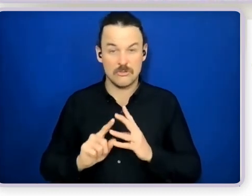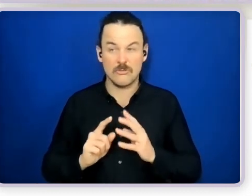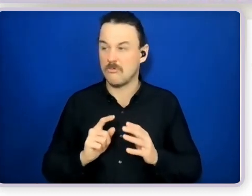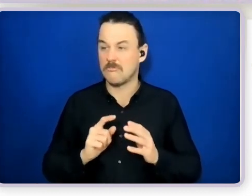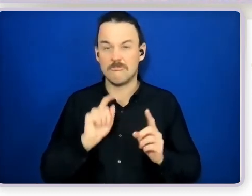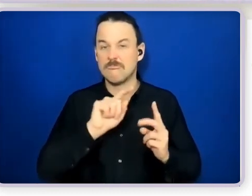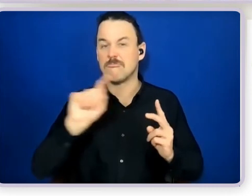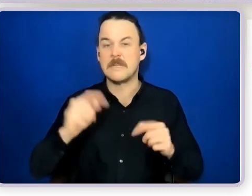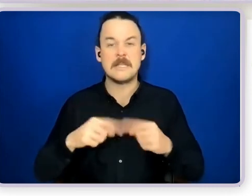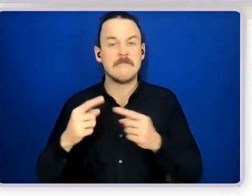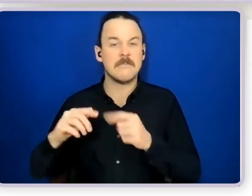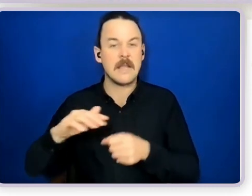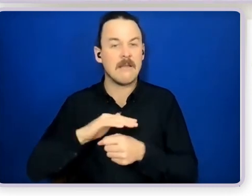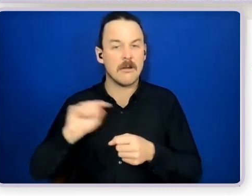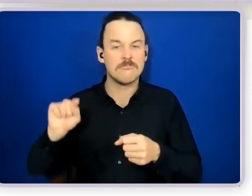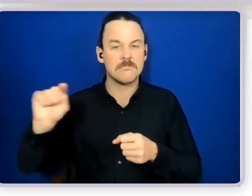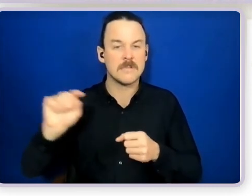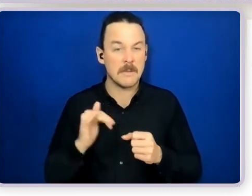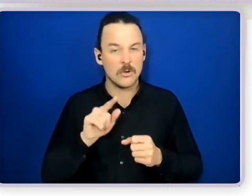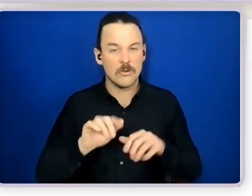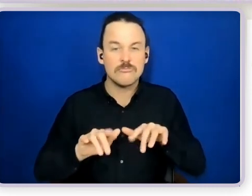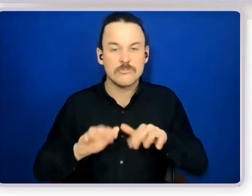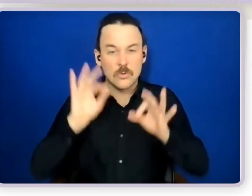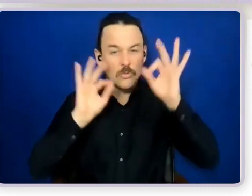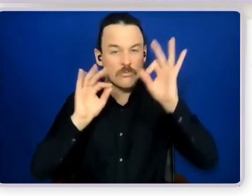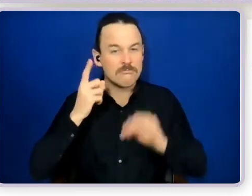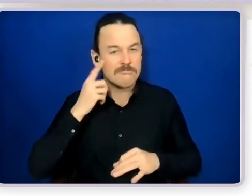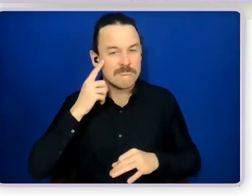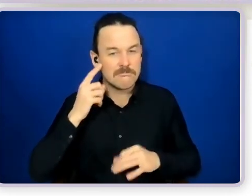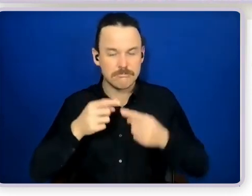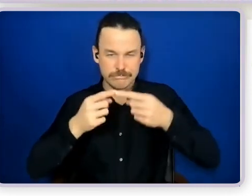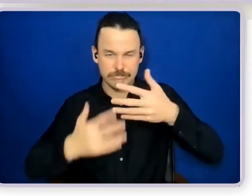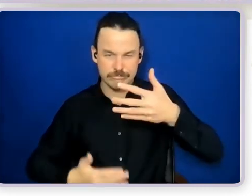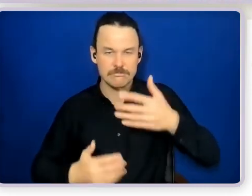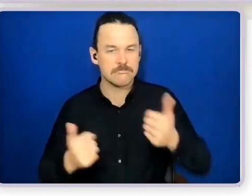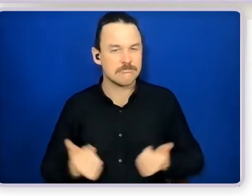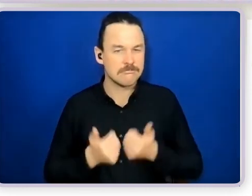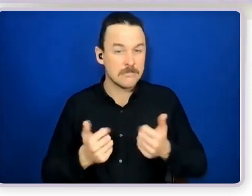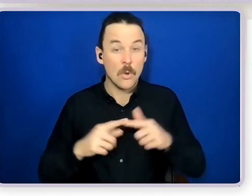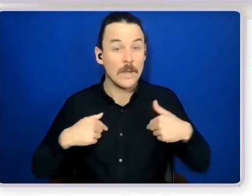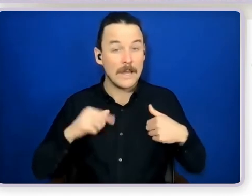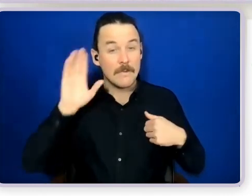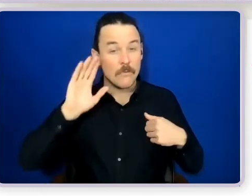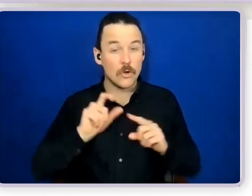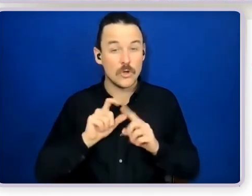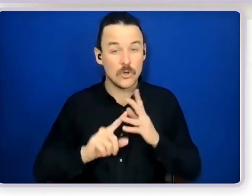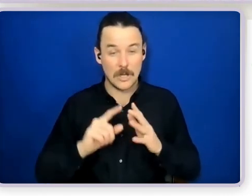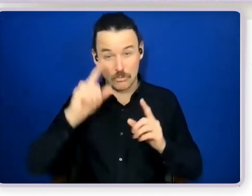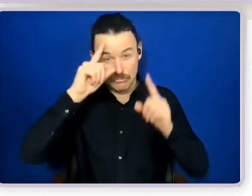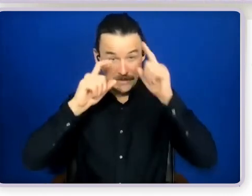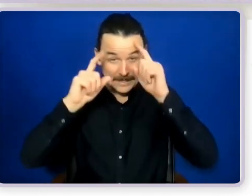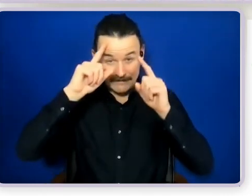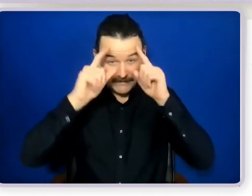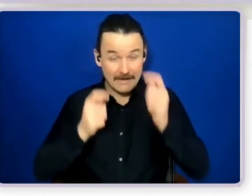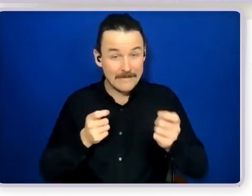so you know google things we've used creative facilitation training through Viv McWhorters in